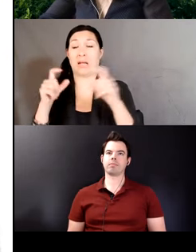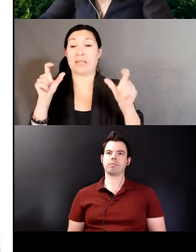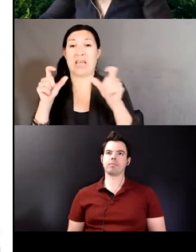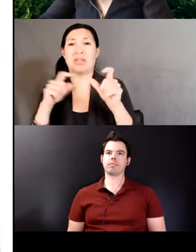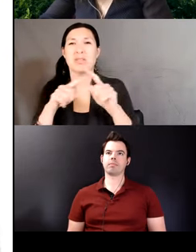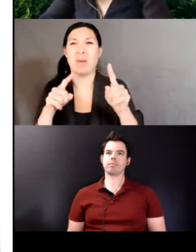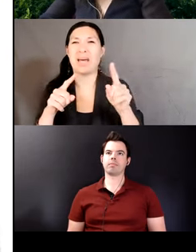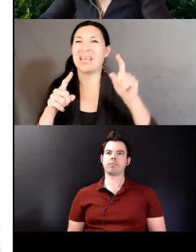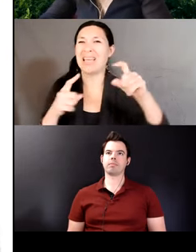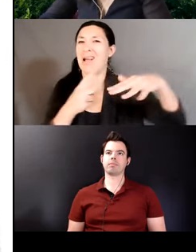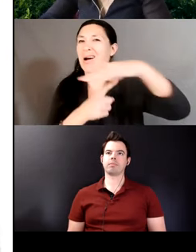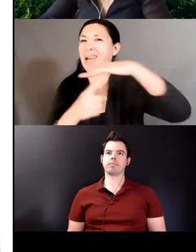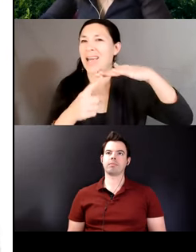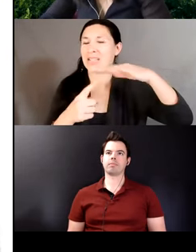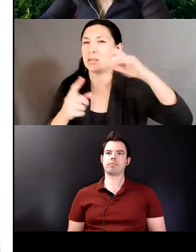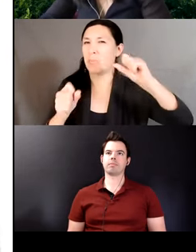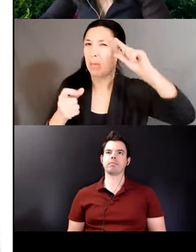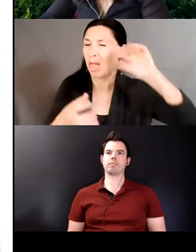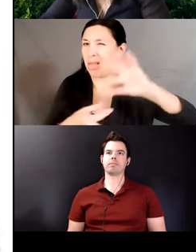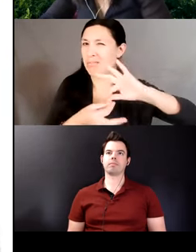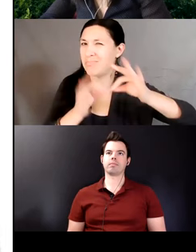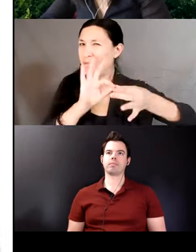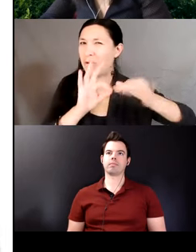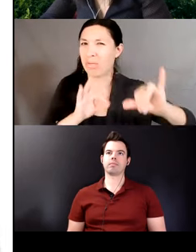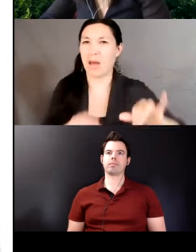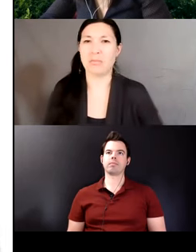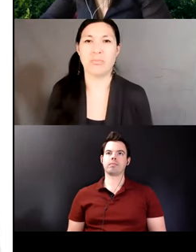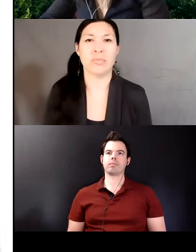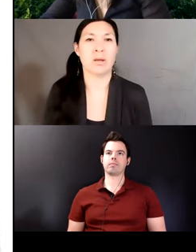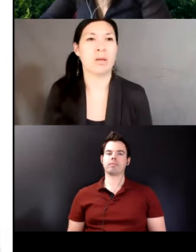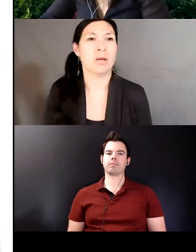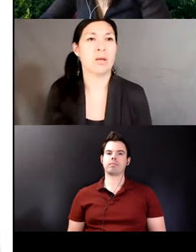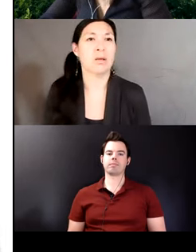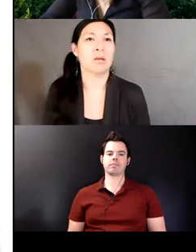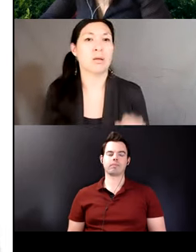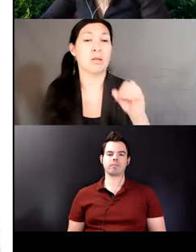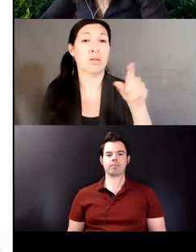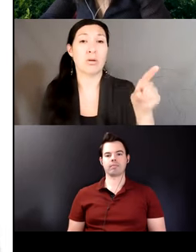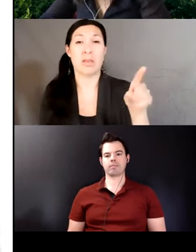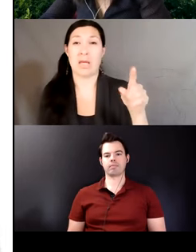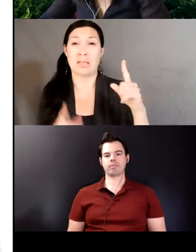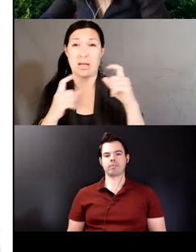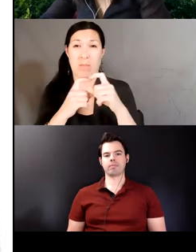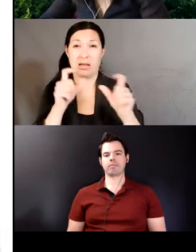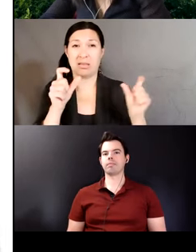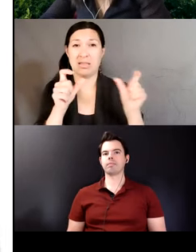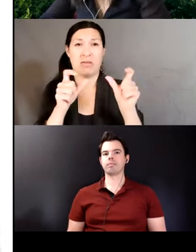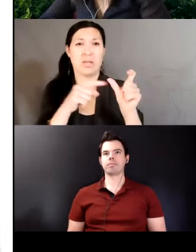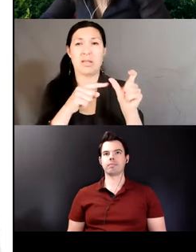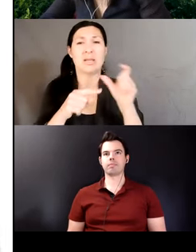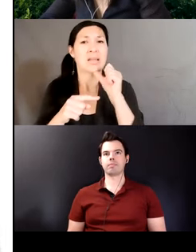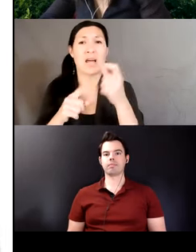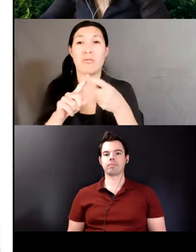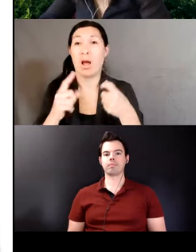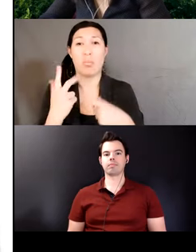First, well, I need to convince you that this complex suffix is not composed out of three